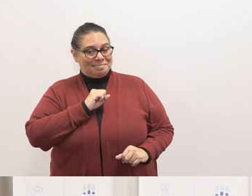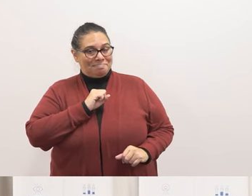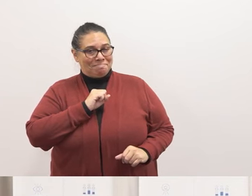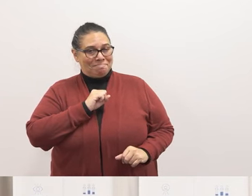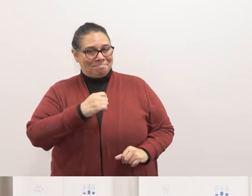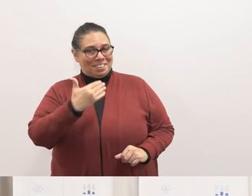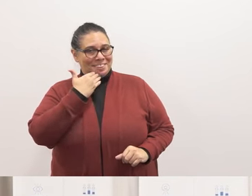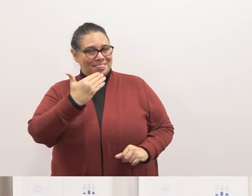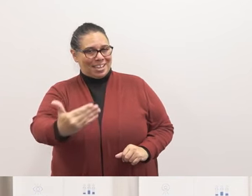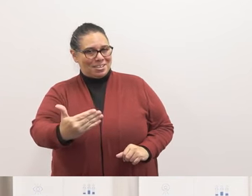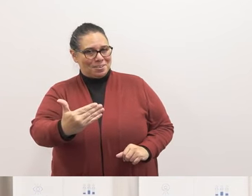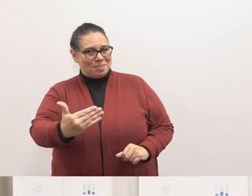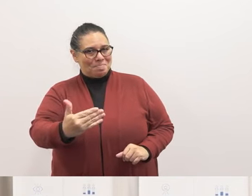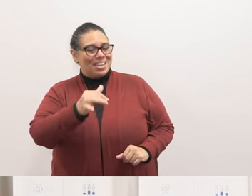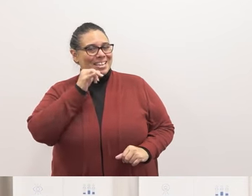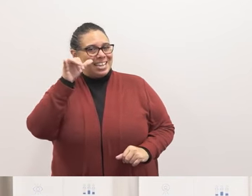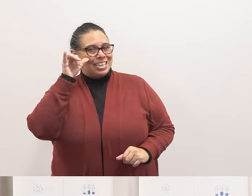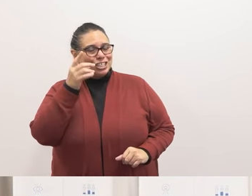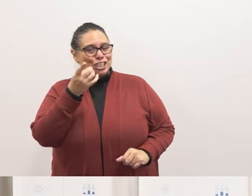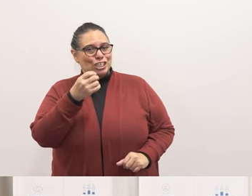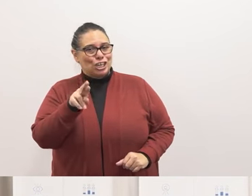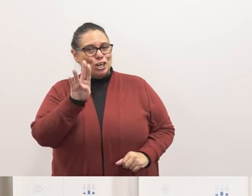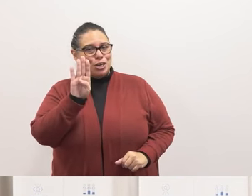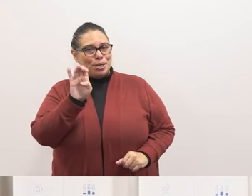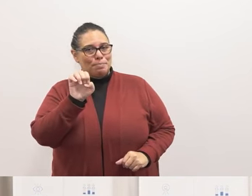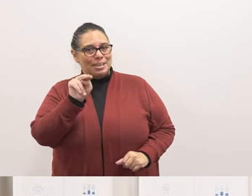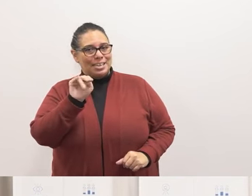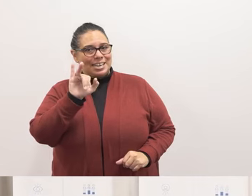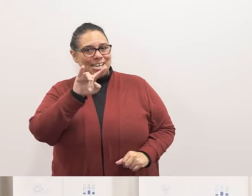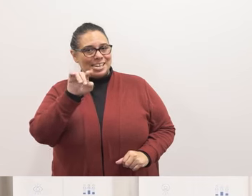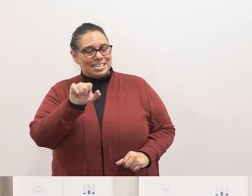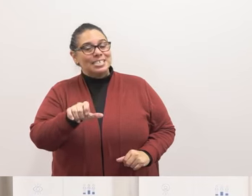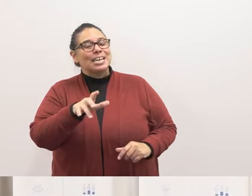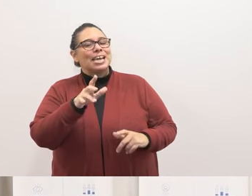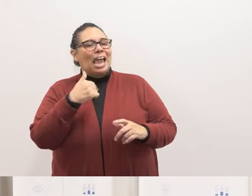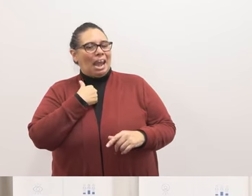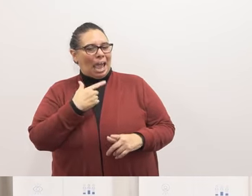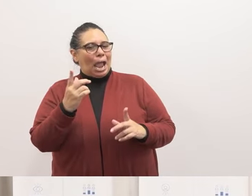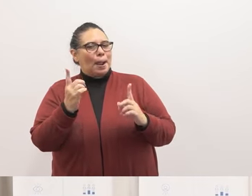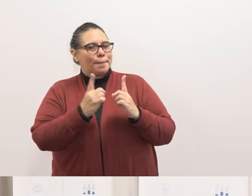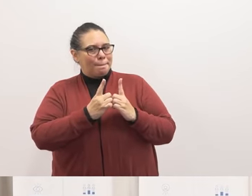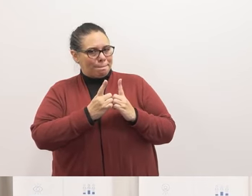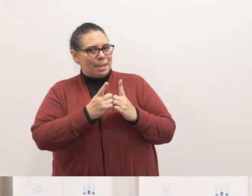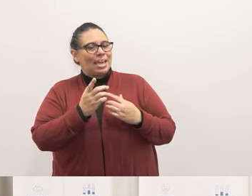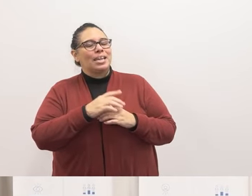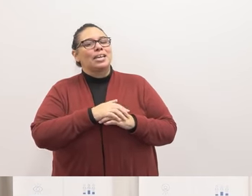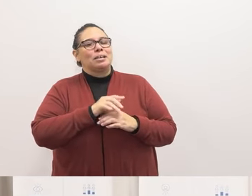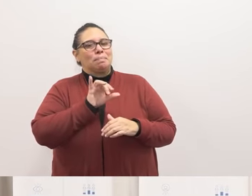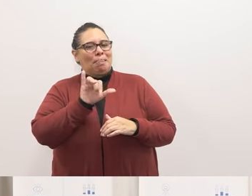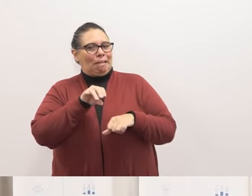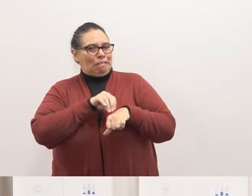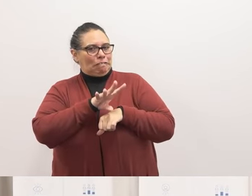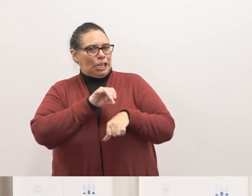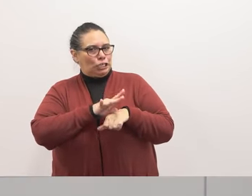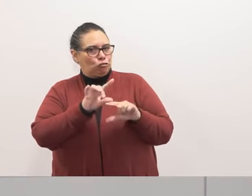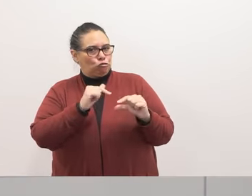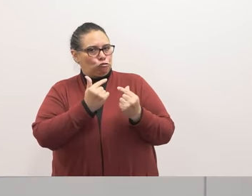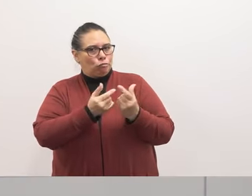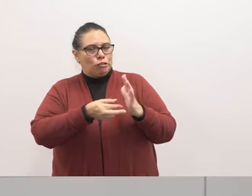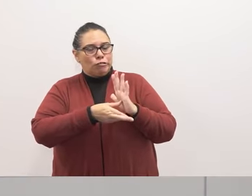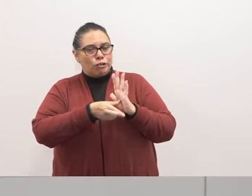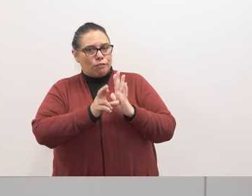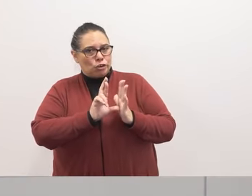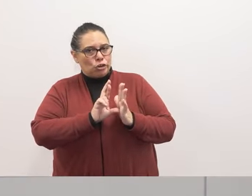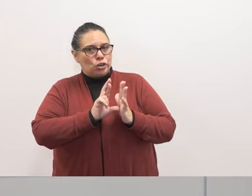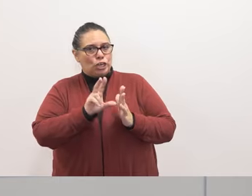Thank you. Thank you. Dr. Benitez and I met with the Student Outcomes Focus Governance Advisory Group to review a draft